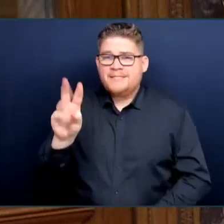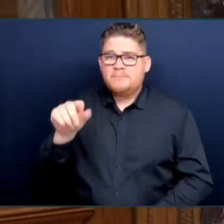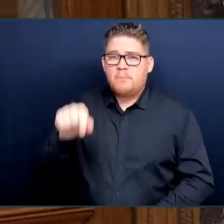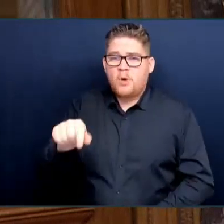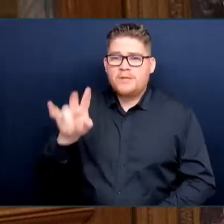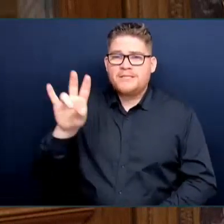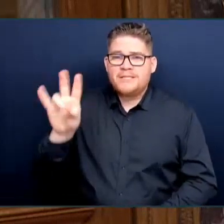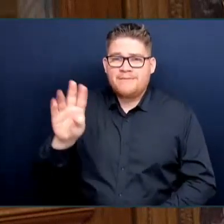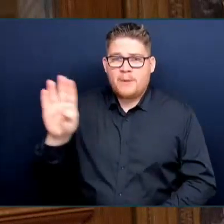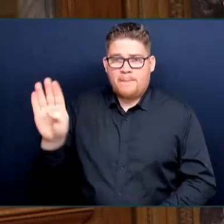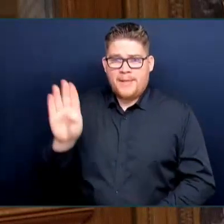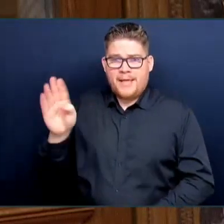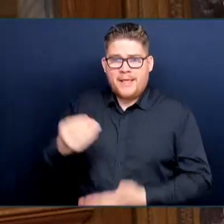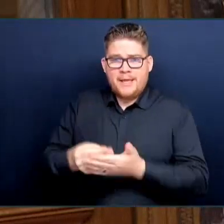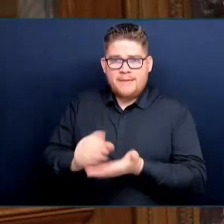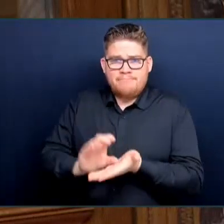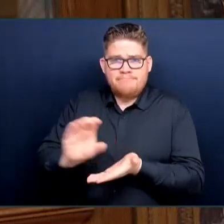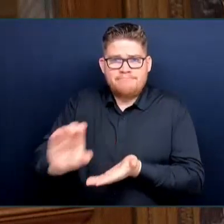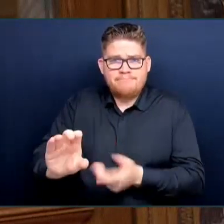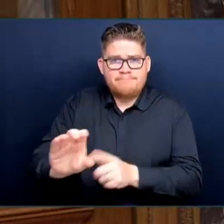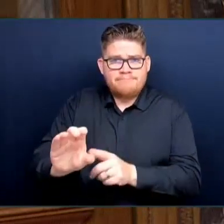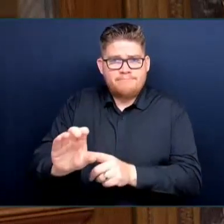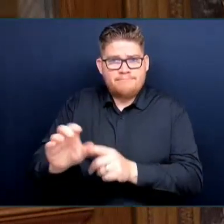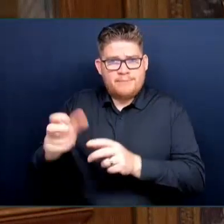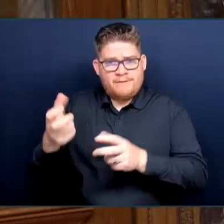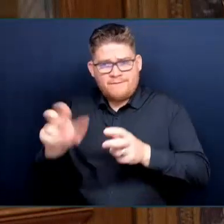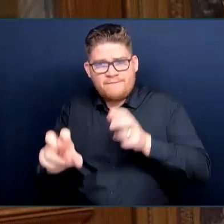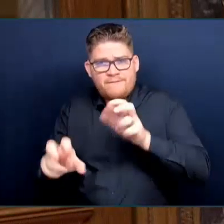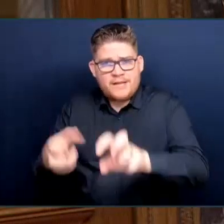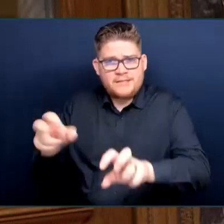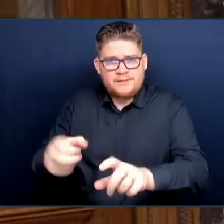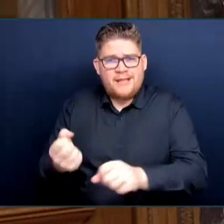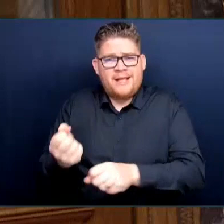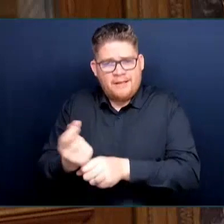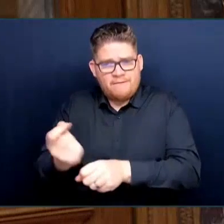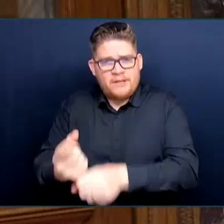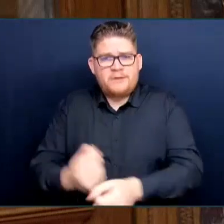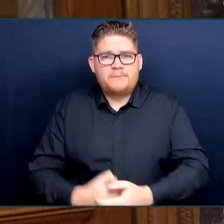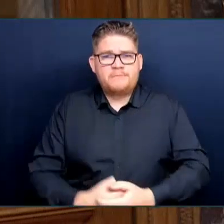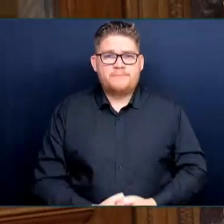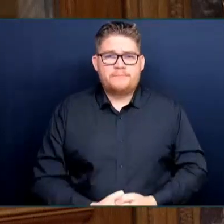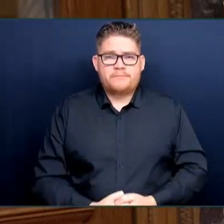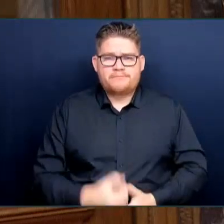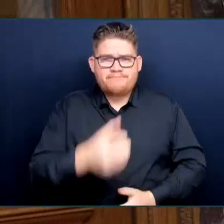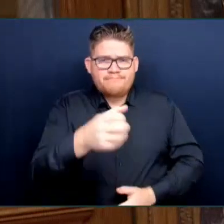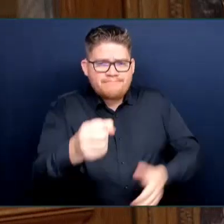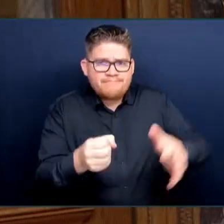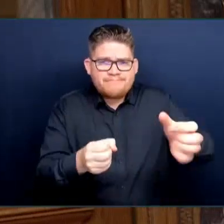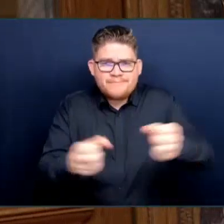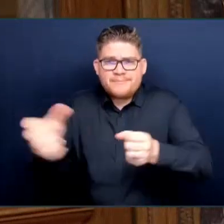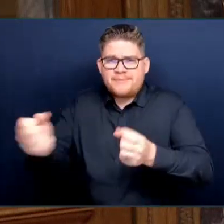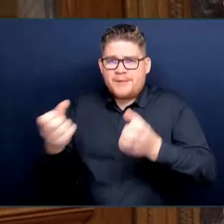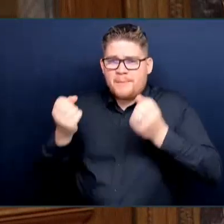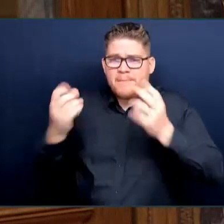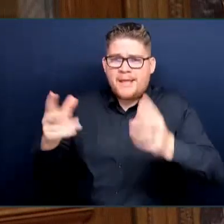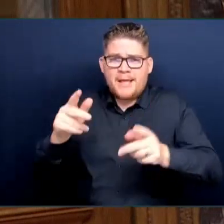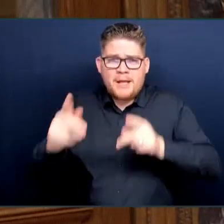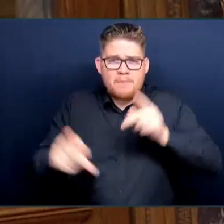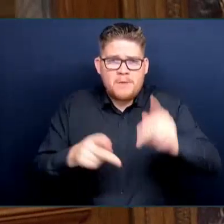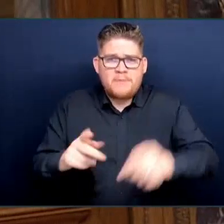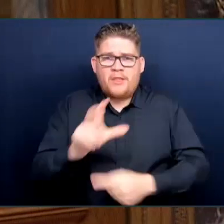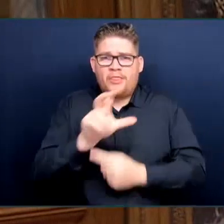sector employs over 86,000 British Columbians at nearly 30,000 registered not-for-profit groups and charities.